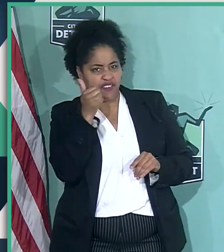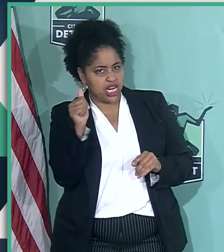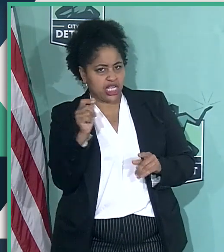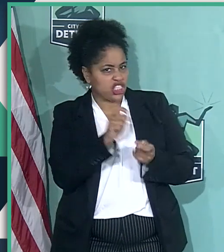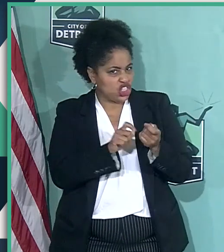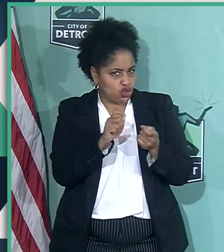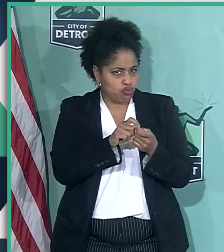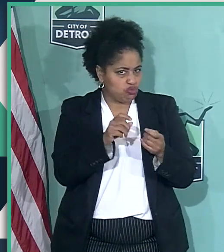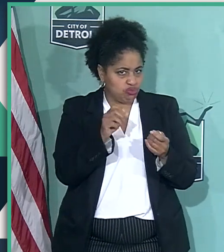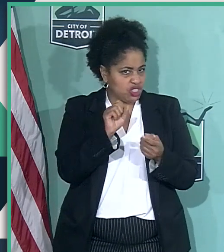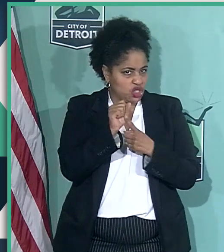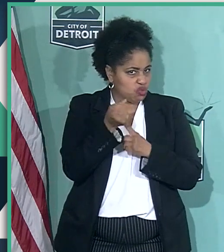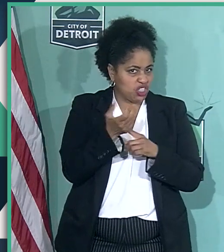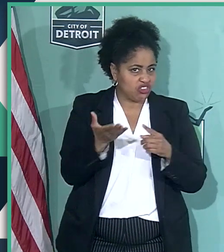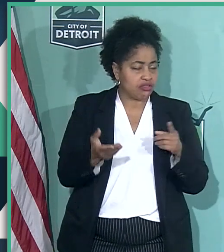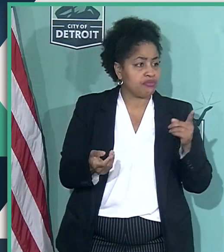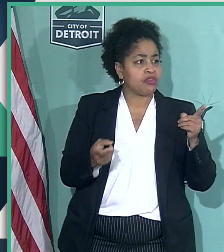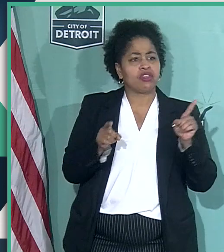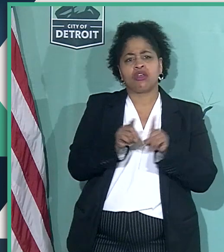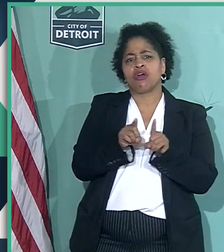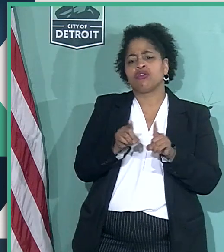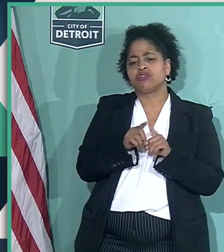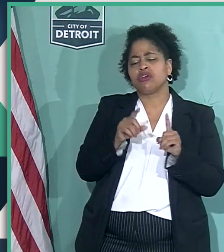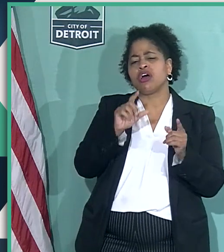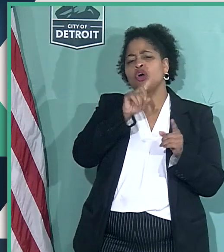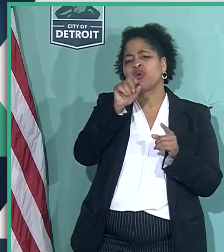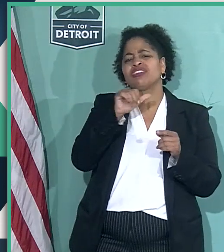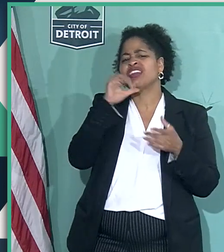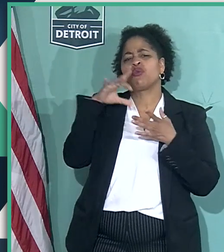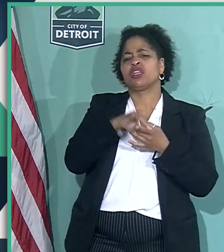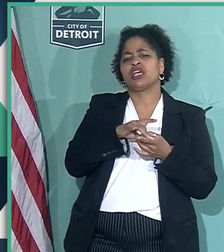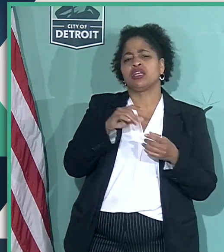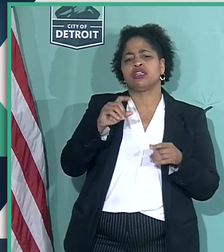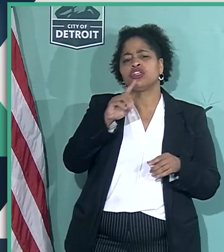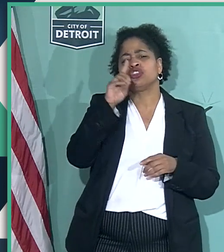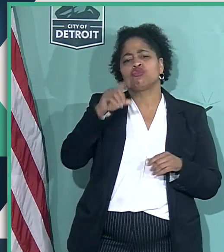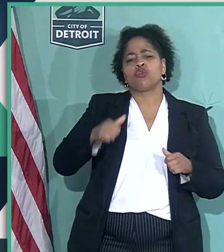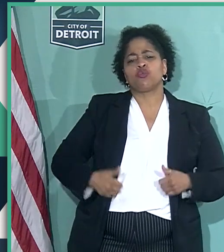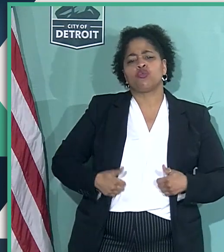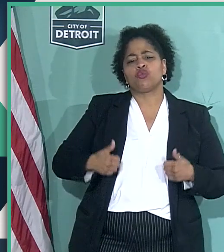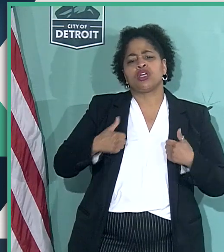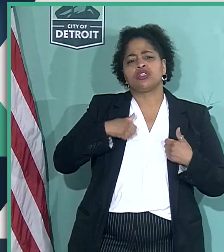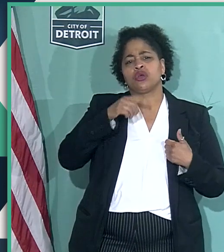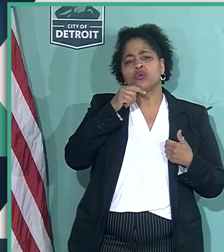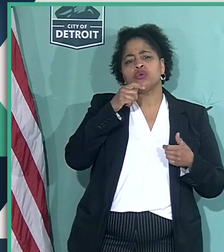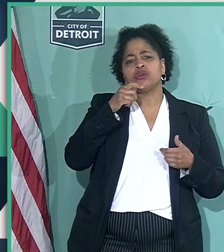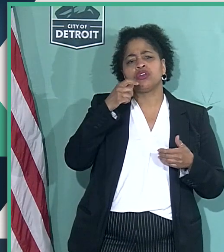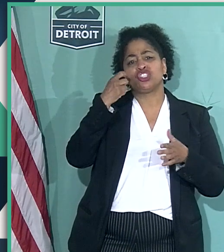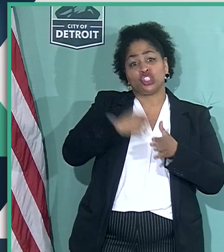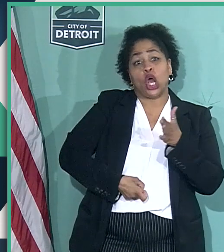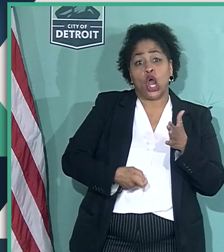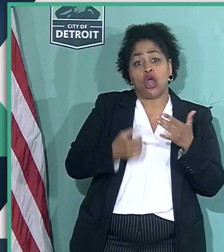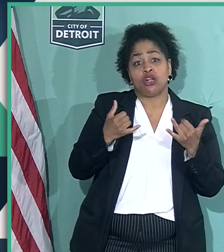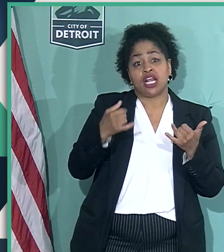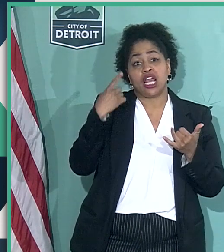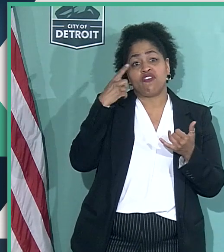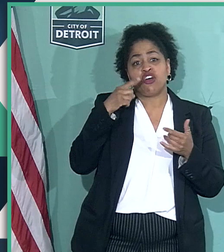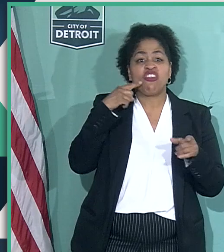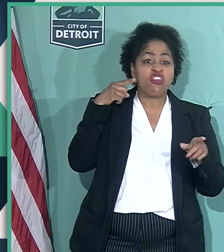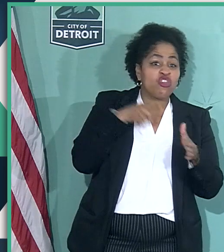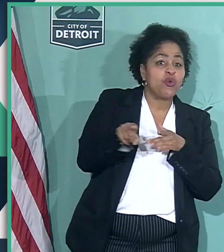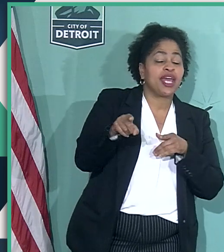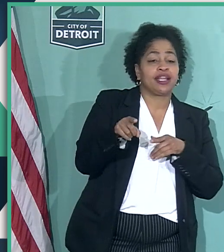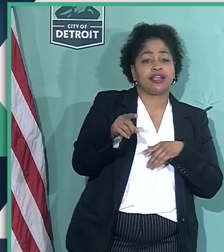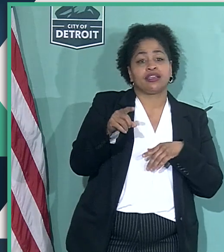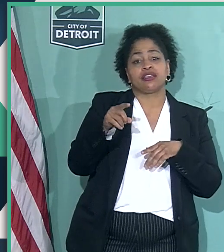Okay. There's also an unrelated question. There was a Detroit resident who was charged today for making threats against